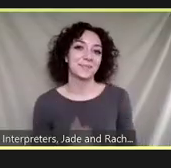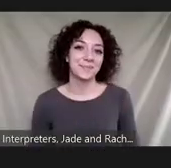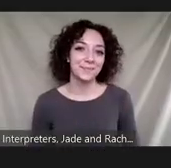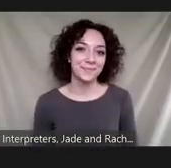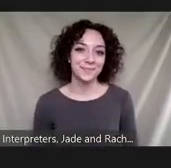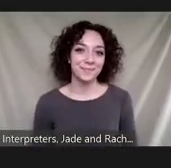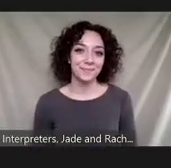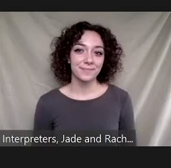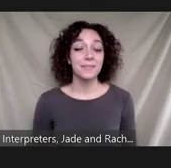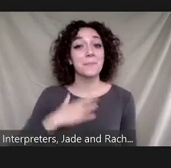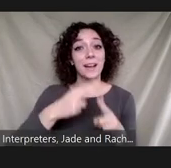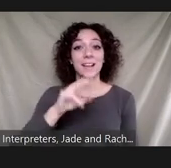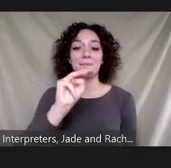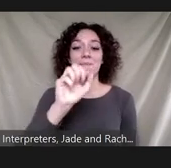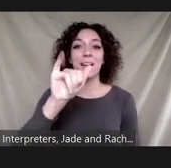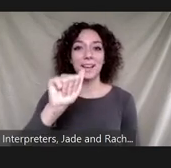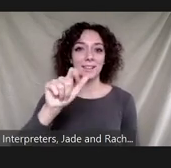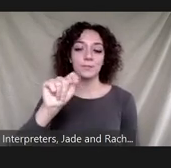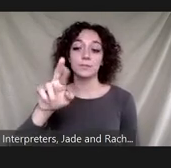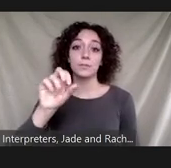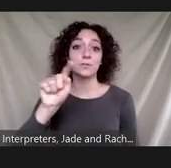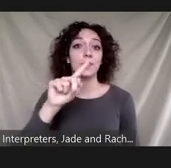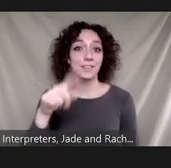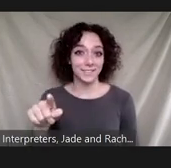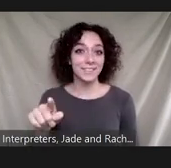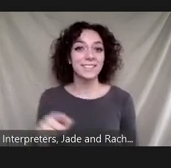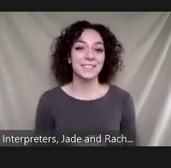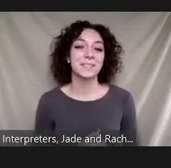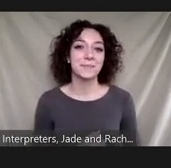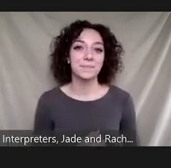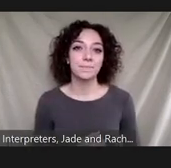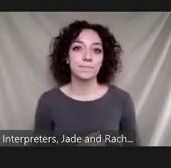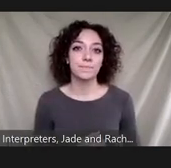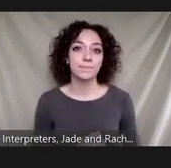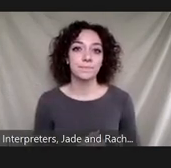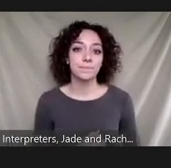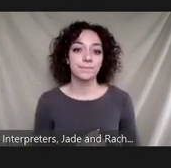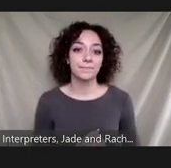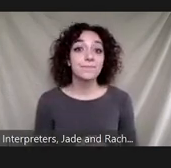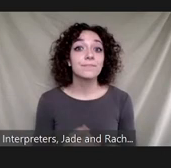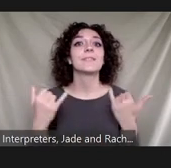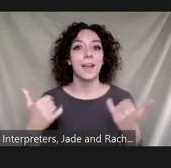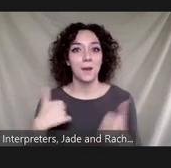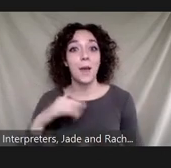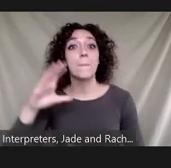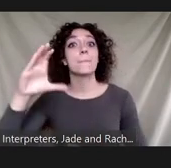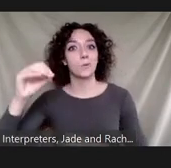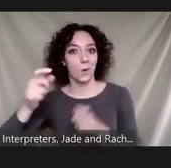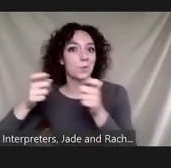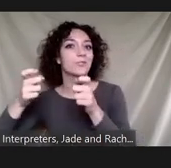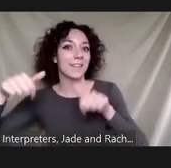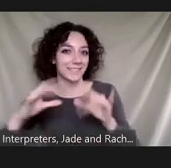the name is maya trotz and i am the co-chair of this conference